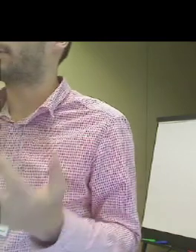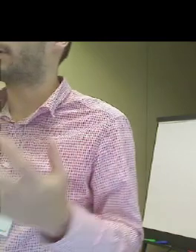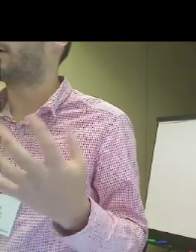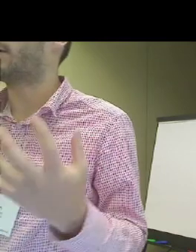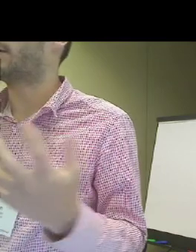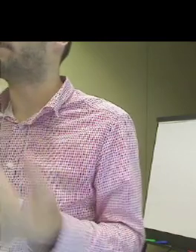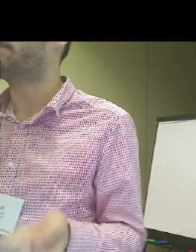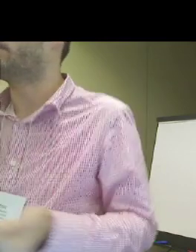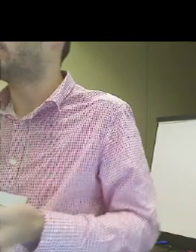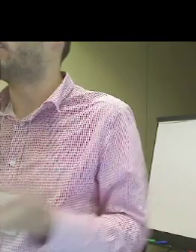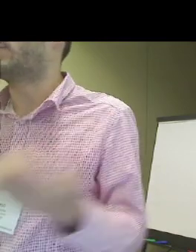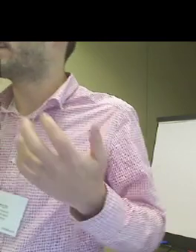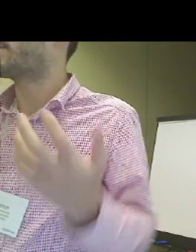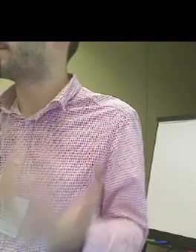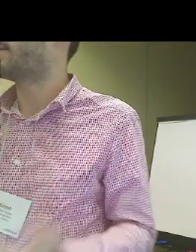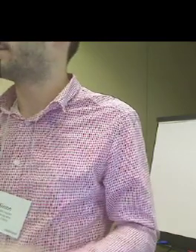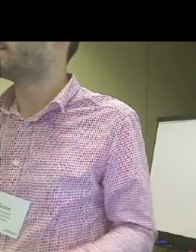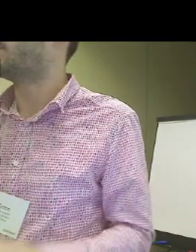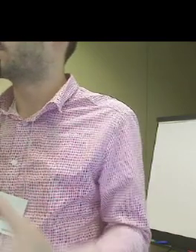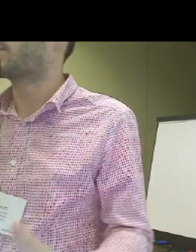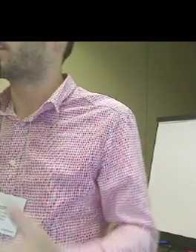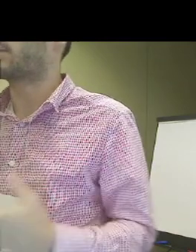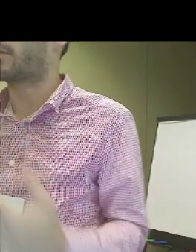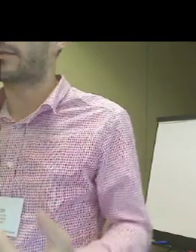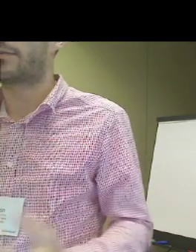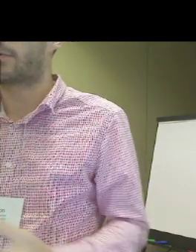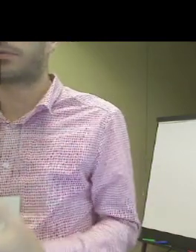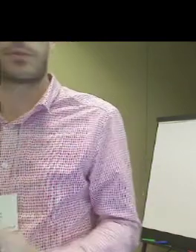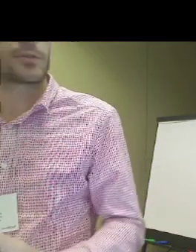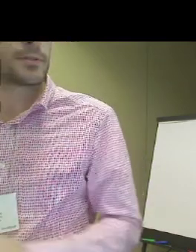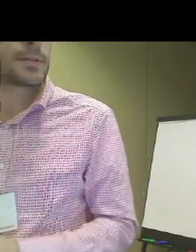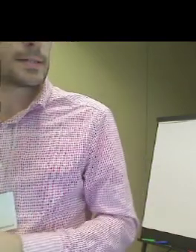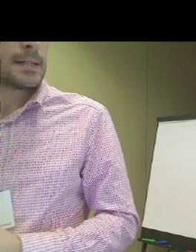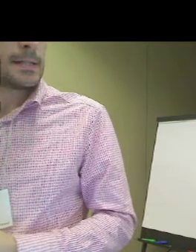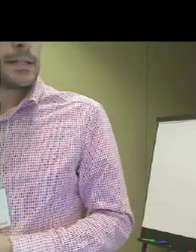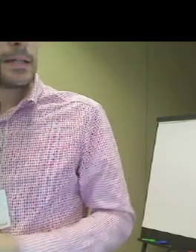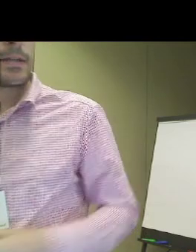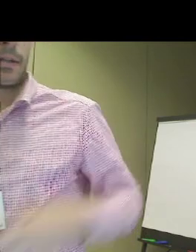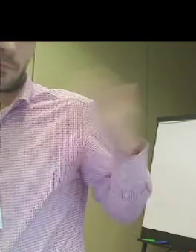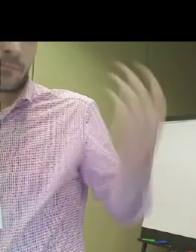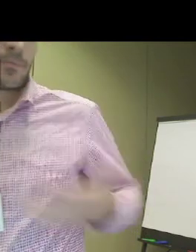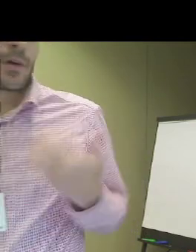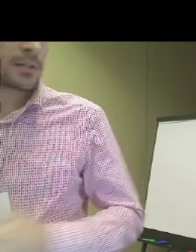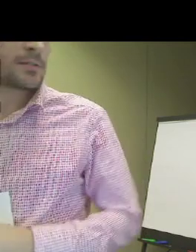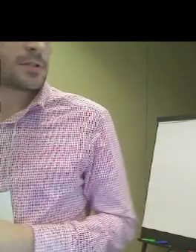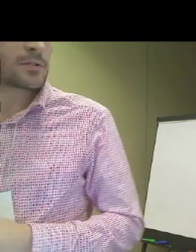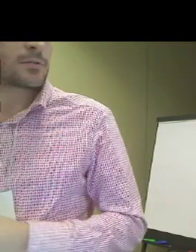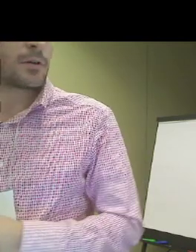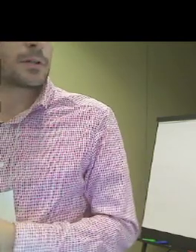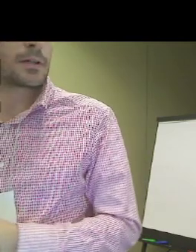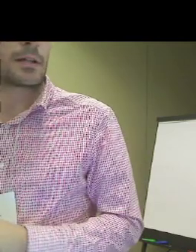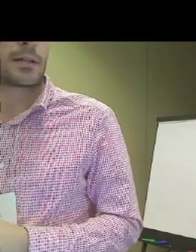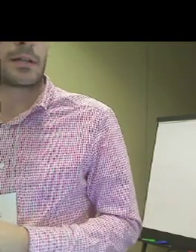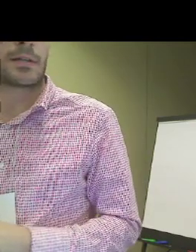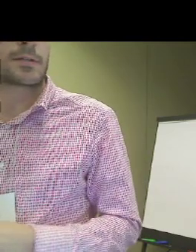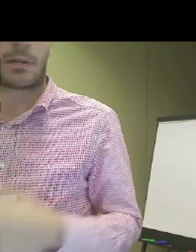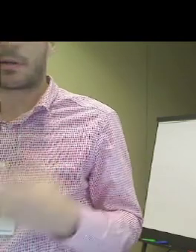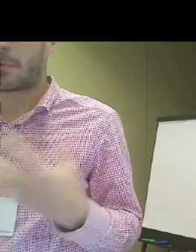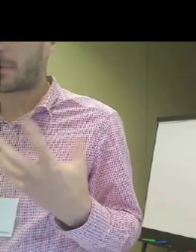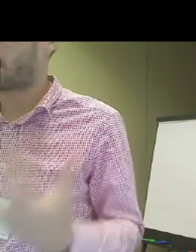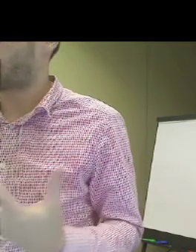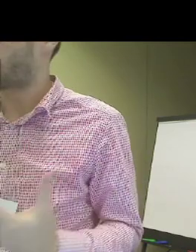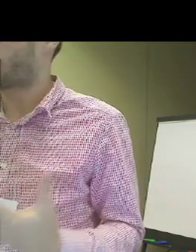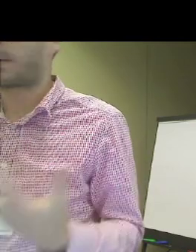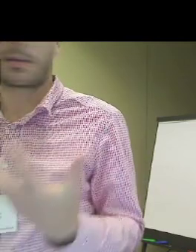lot of different freelancer who works with us on the different production. And then our activity is growing. And then